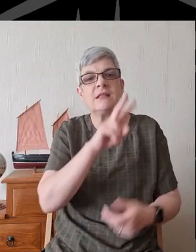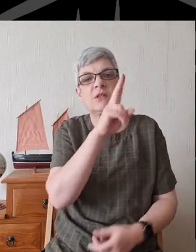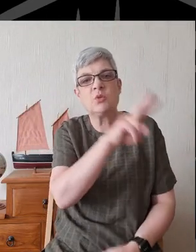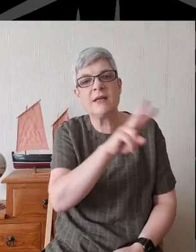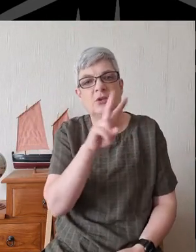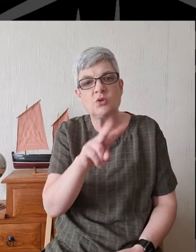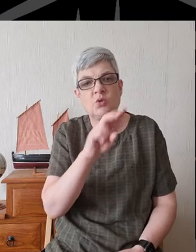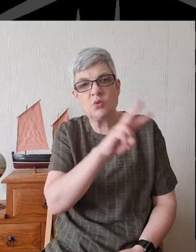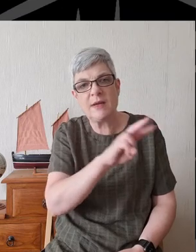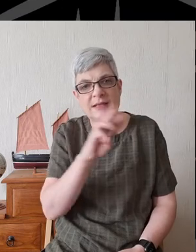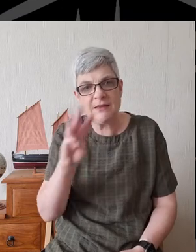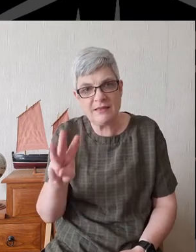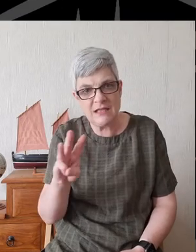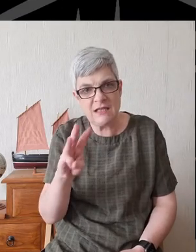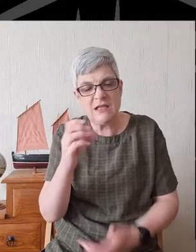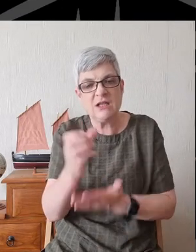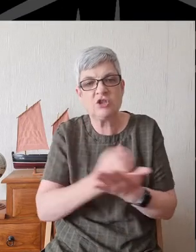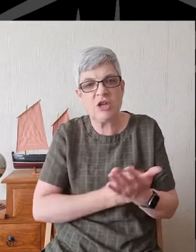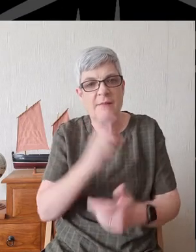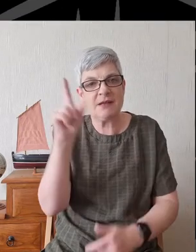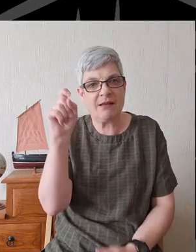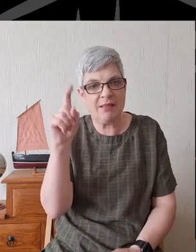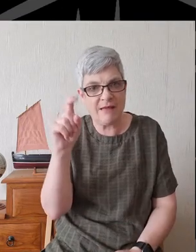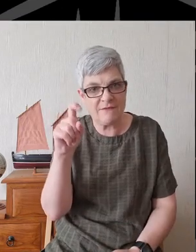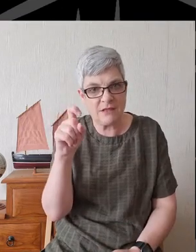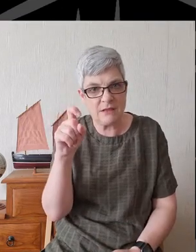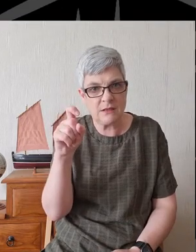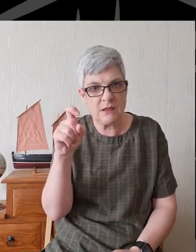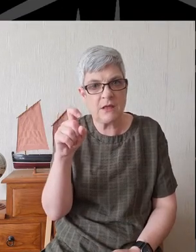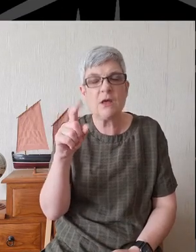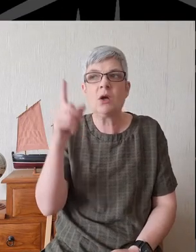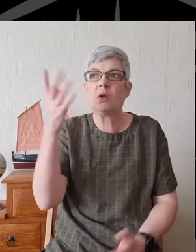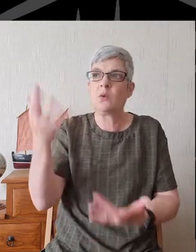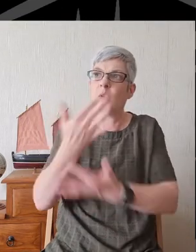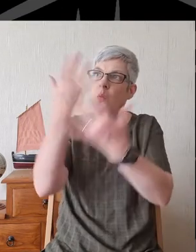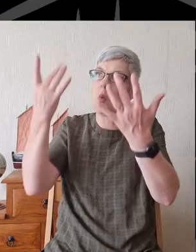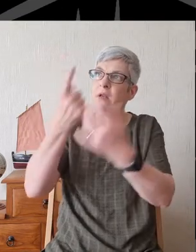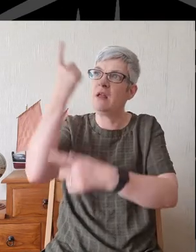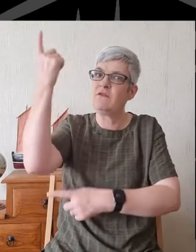and 23 of chapter 11, the glory of God departs altogether.